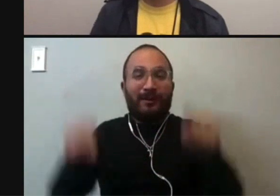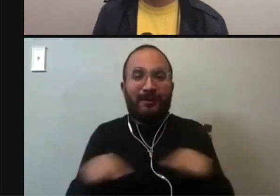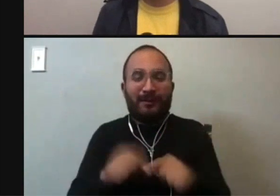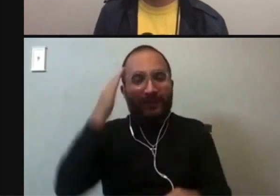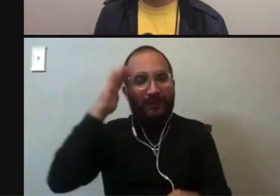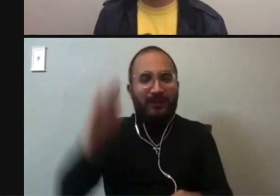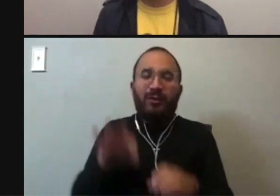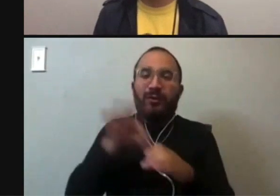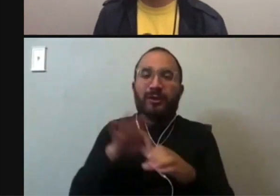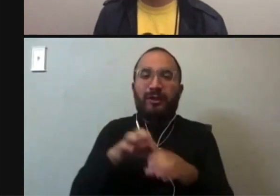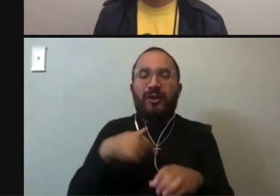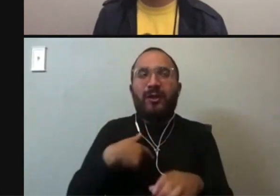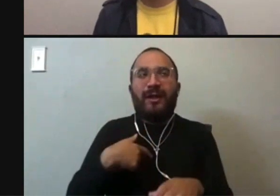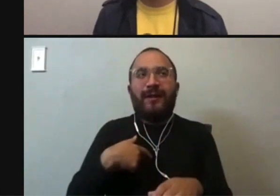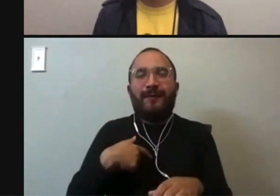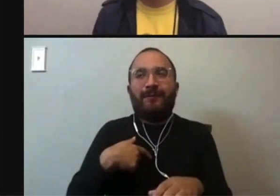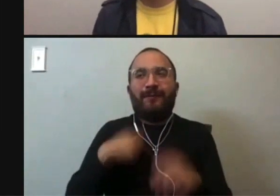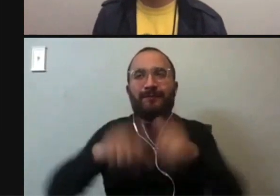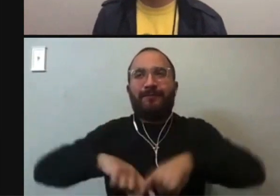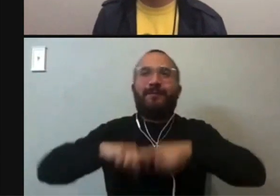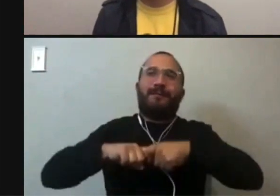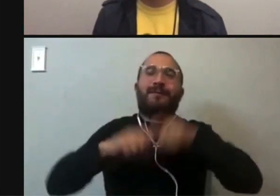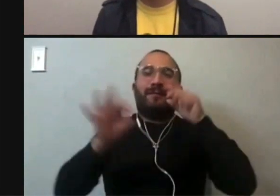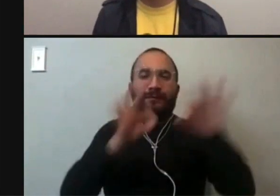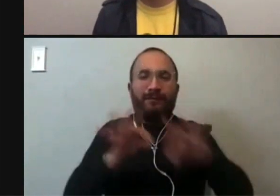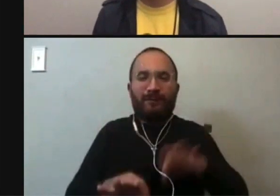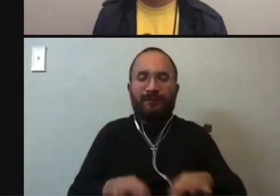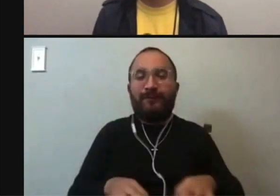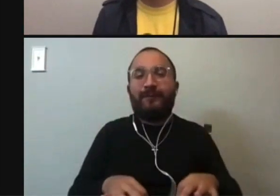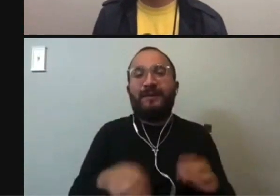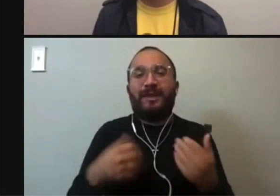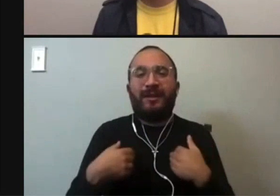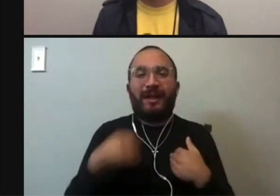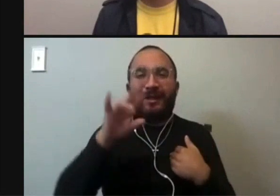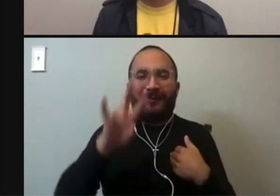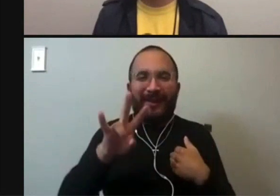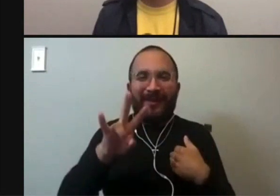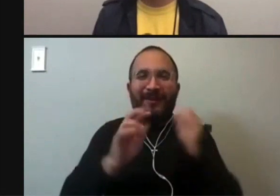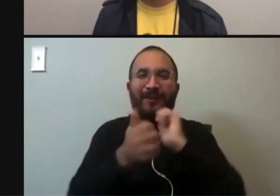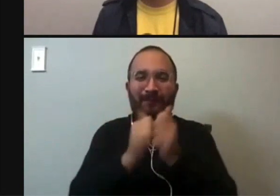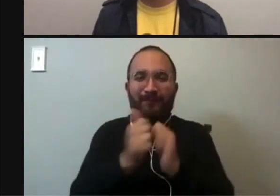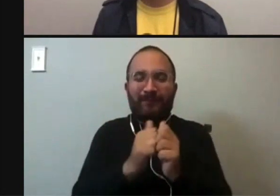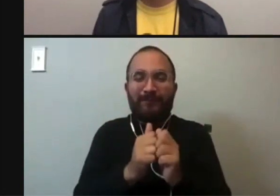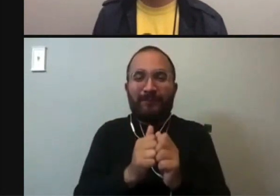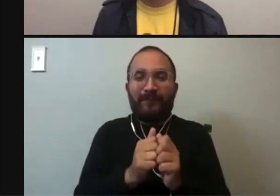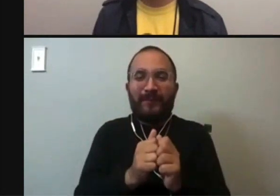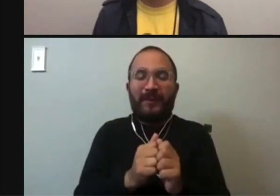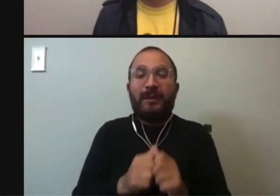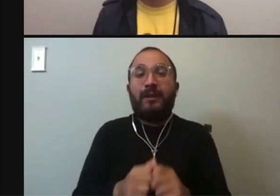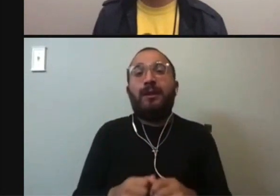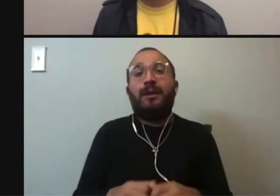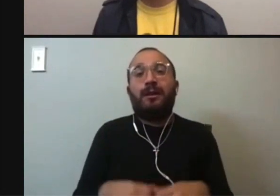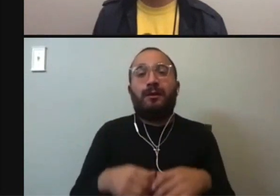on. So I'm just taking a minute to step back and tell you what they are. You'll have seven races. We are actually five through 11